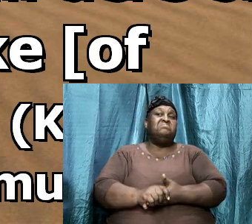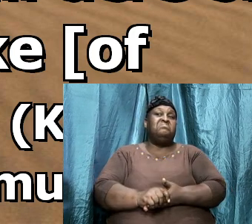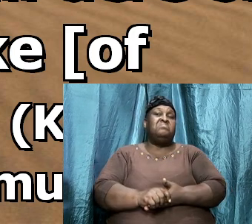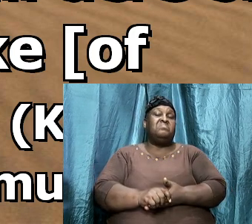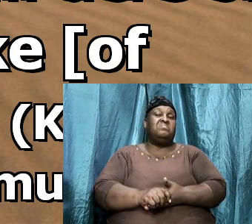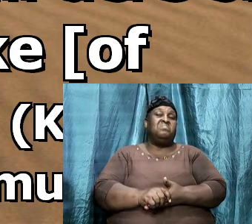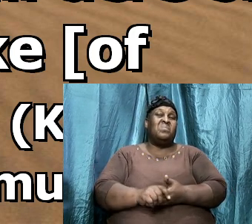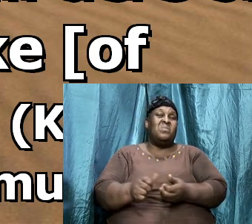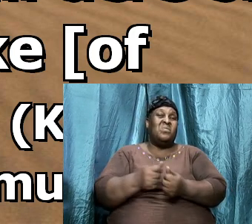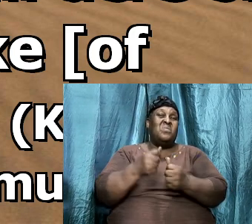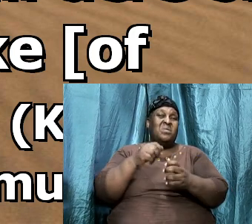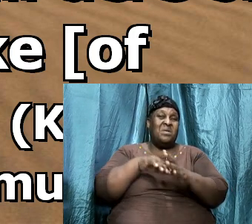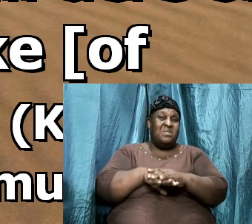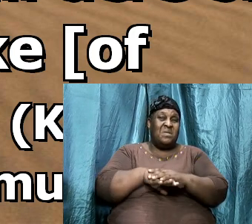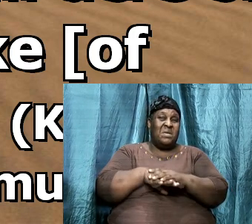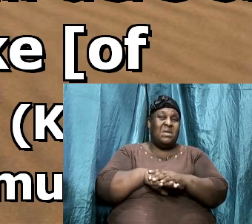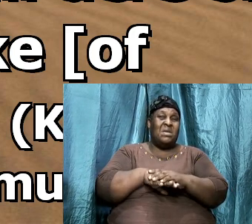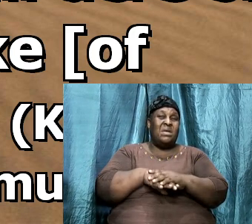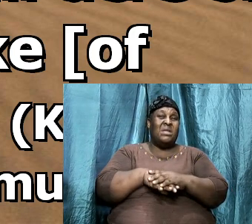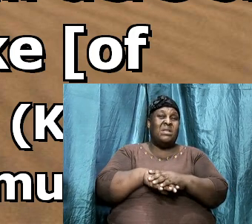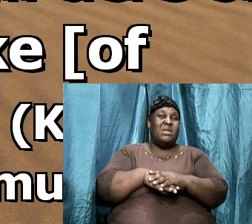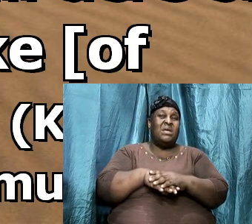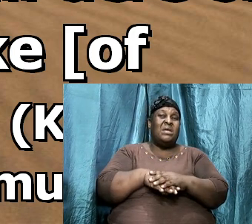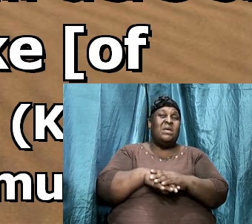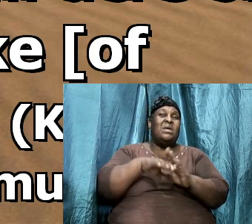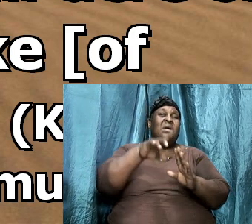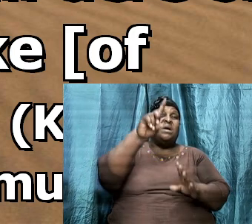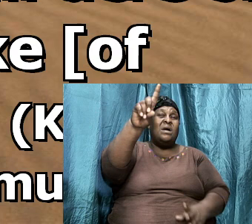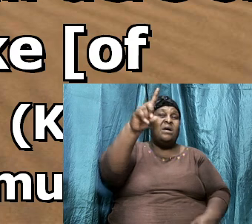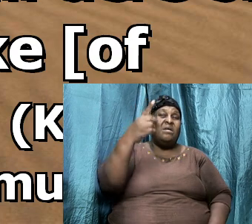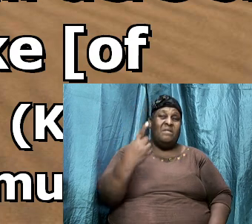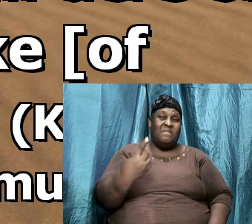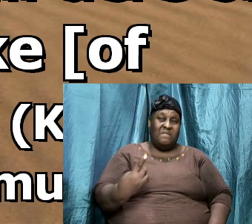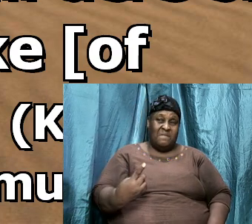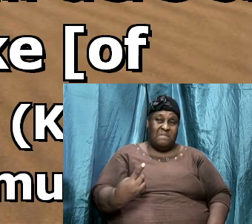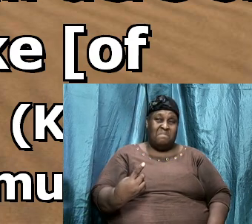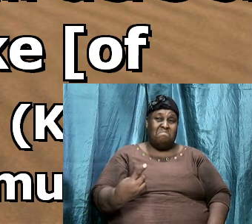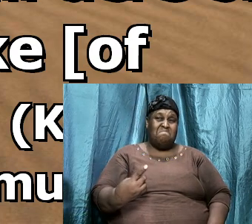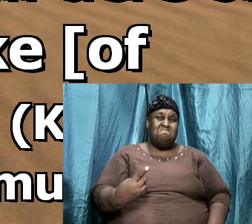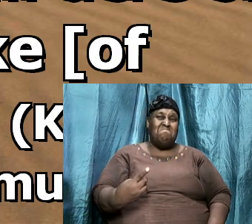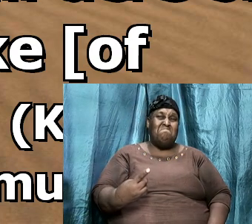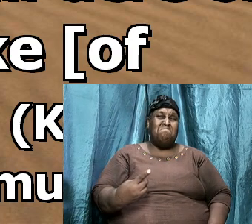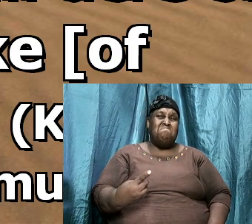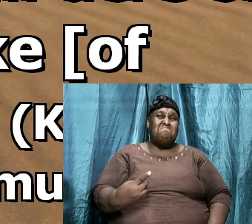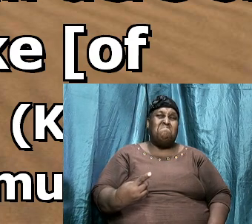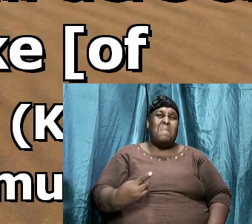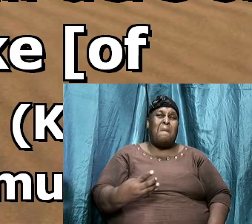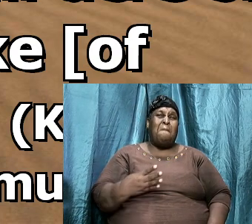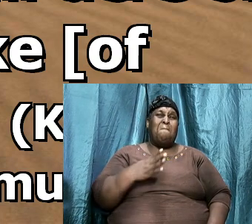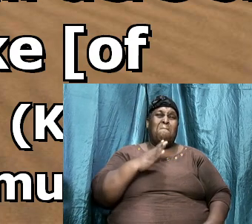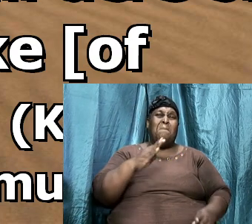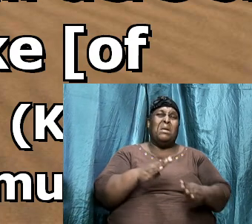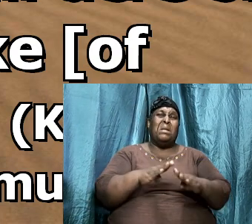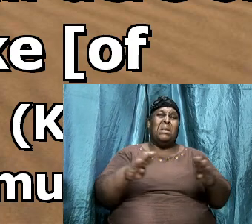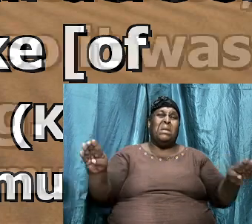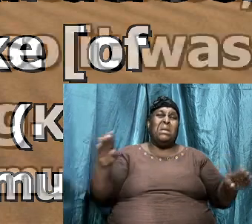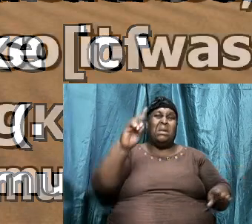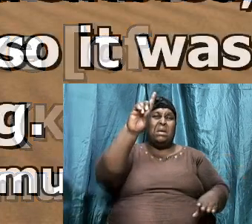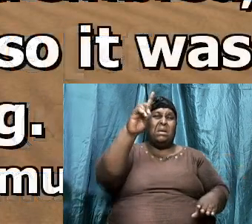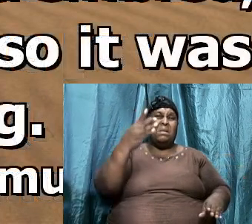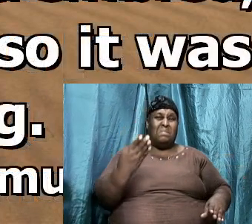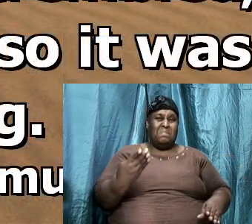within as it were an half acre of land which a yoke of oxen might plough